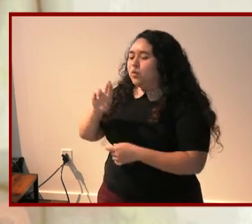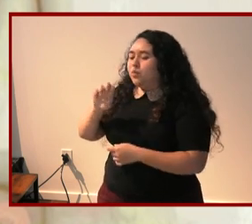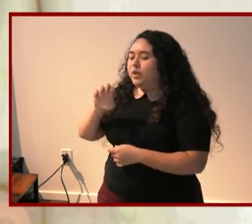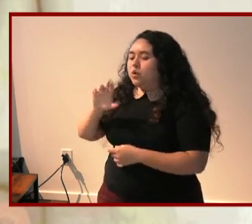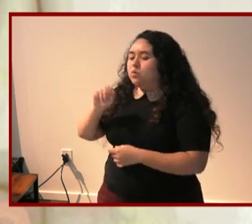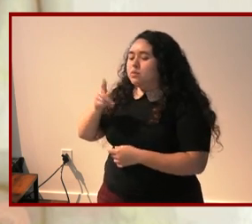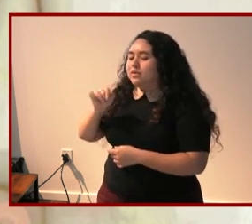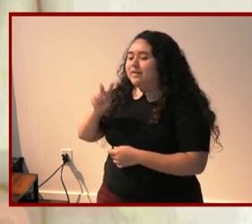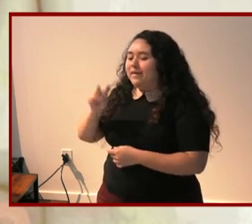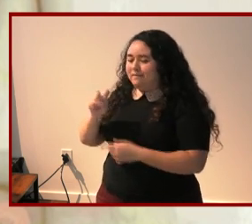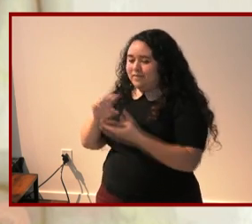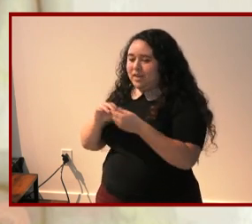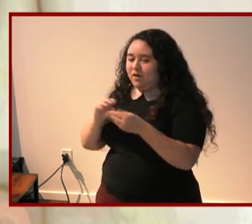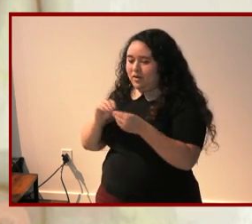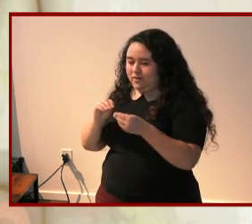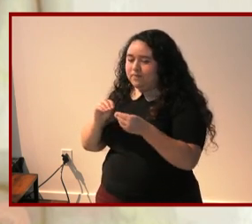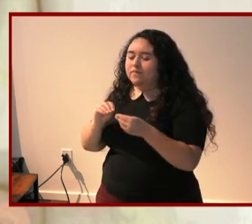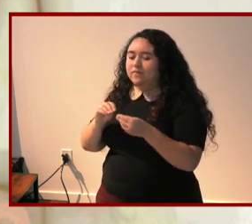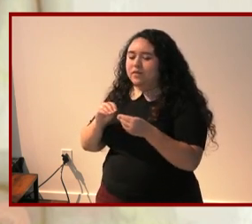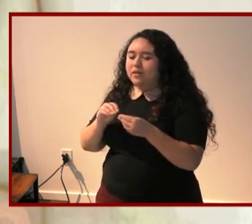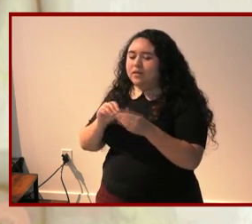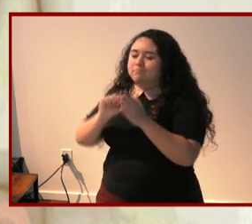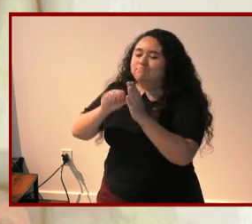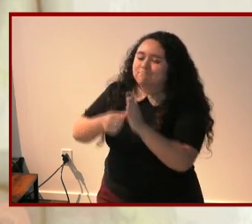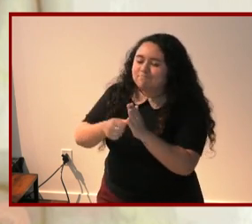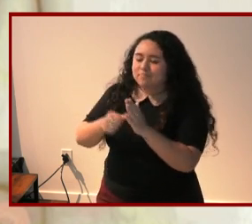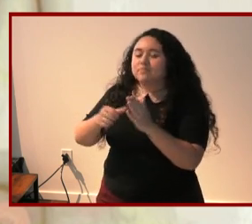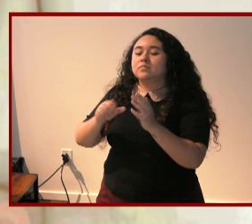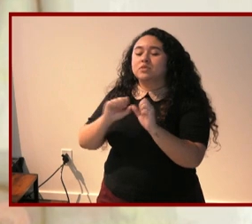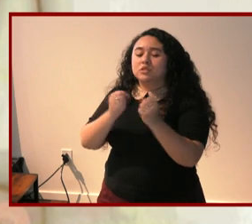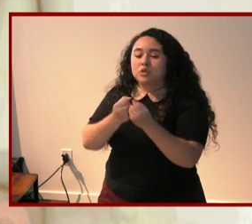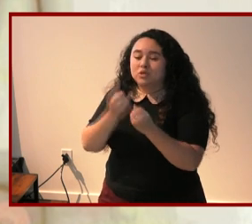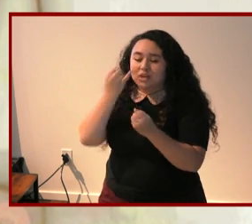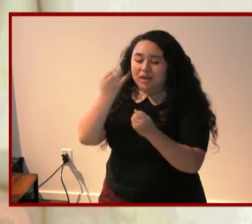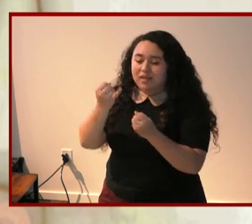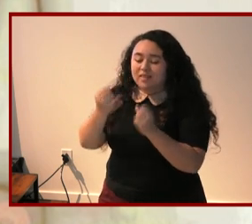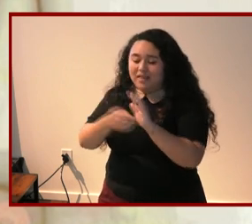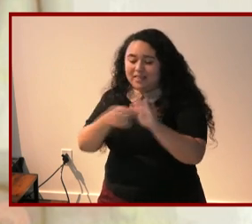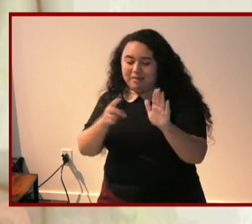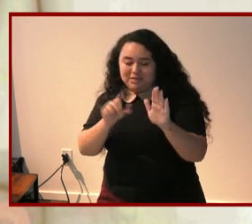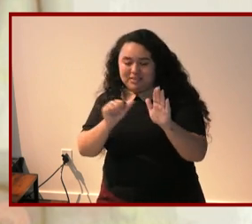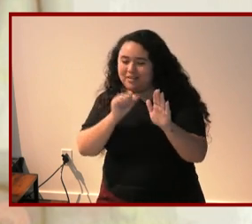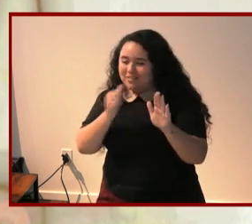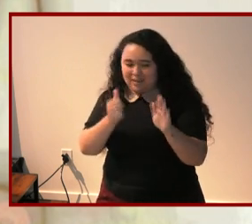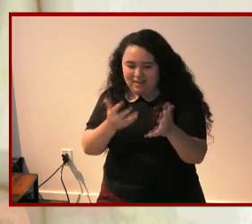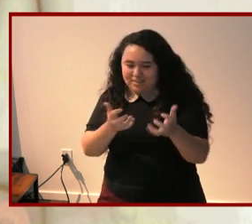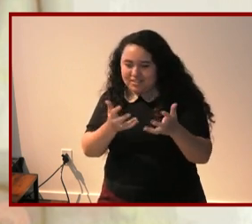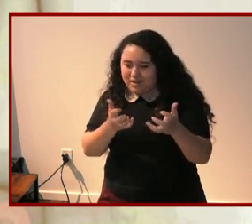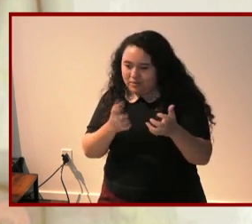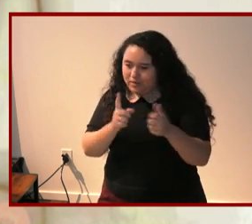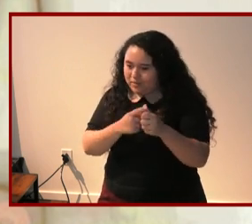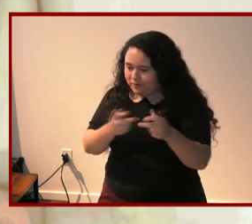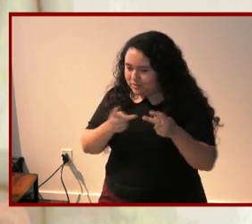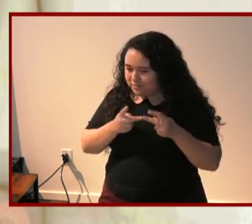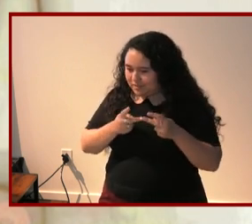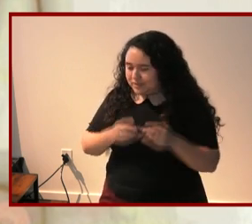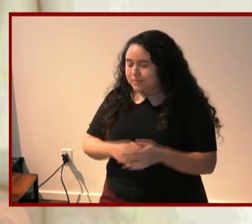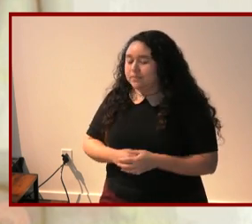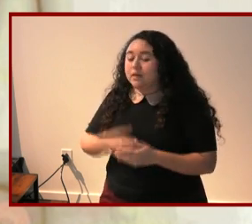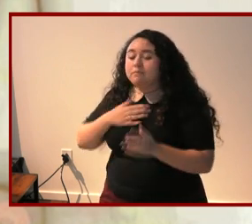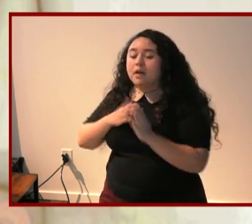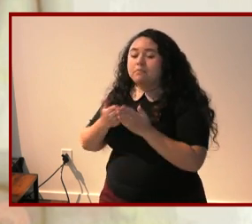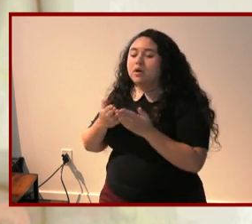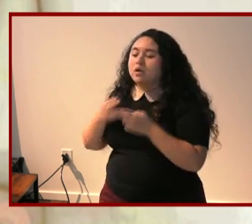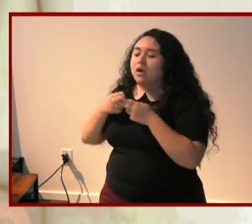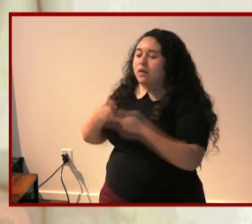the very same social ideas that marked disability as undesirable in the first place in my book i write this as quote